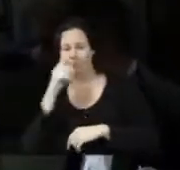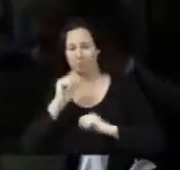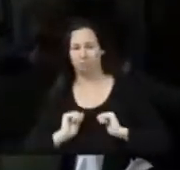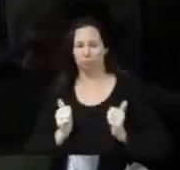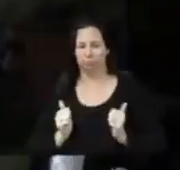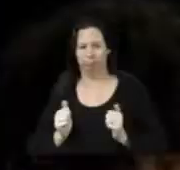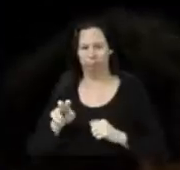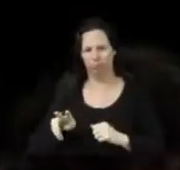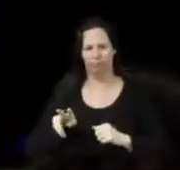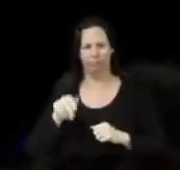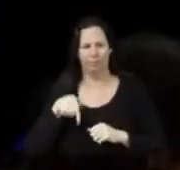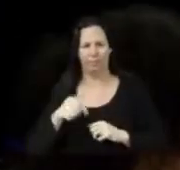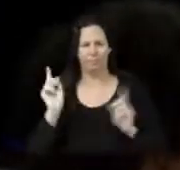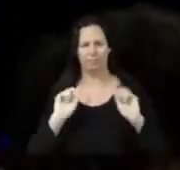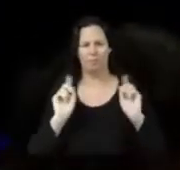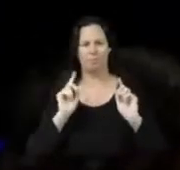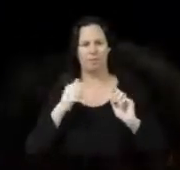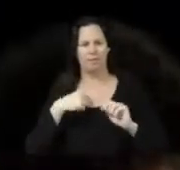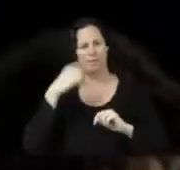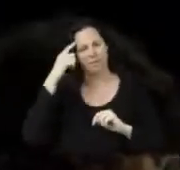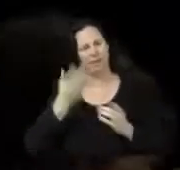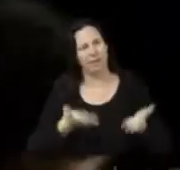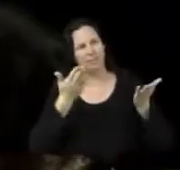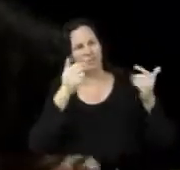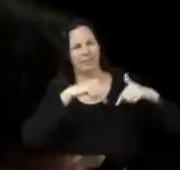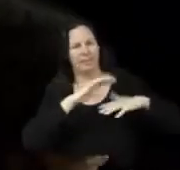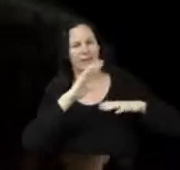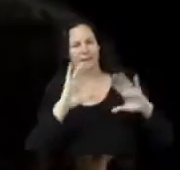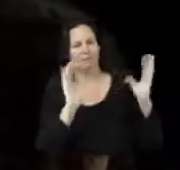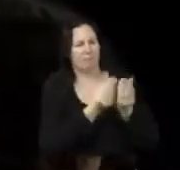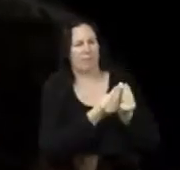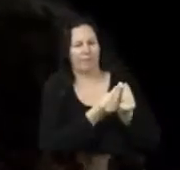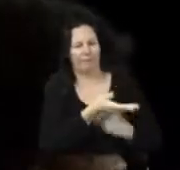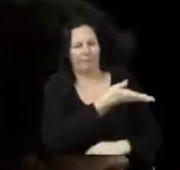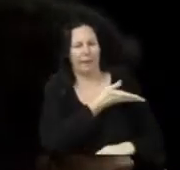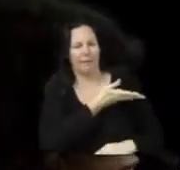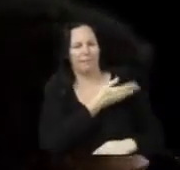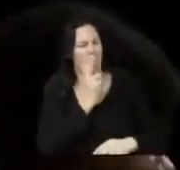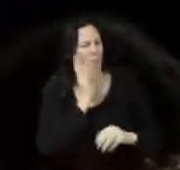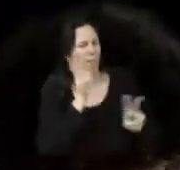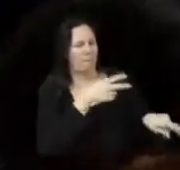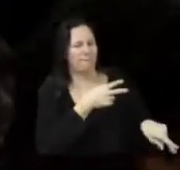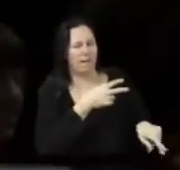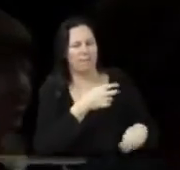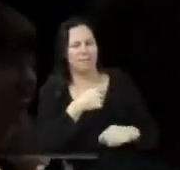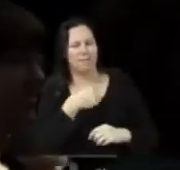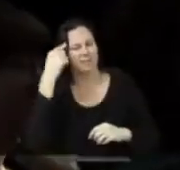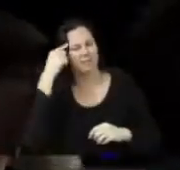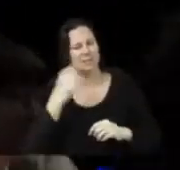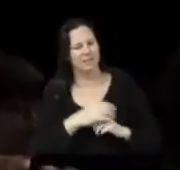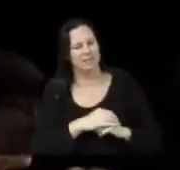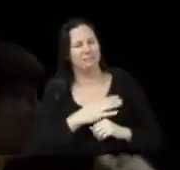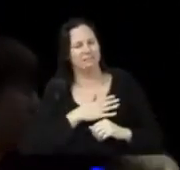people shocked. And it's in those moments that I'm up there accompanying them and I look over and I just think